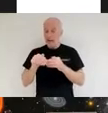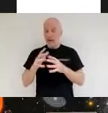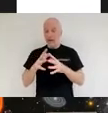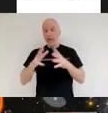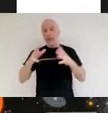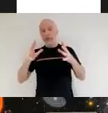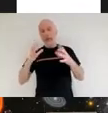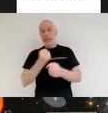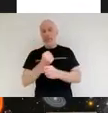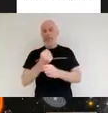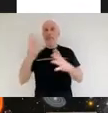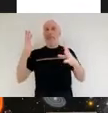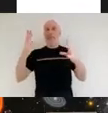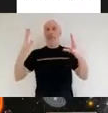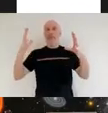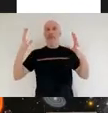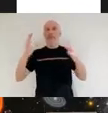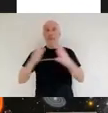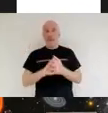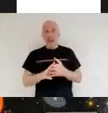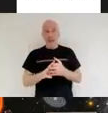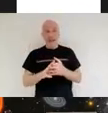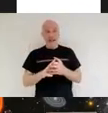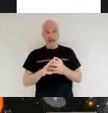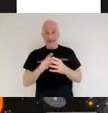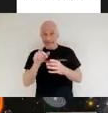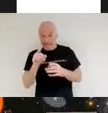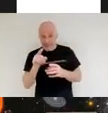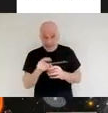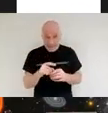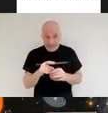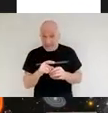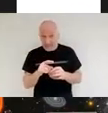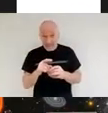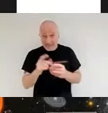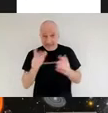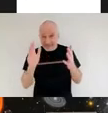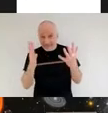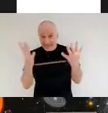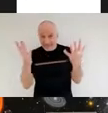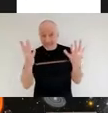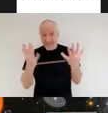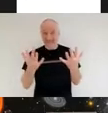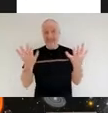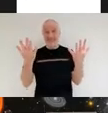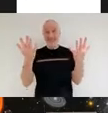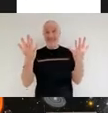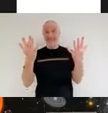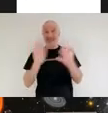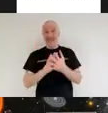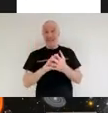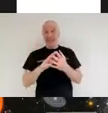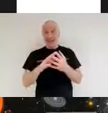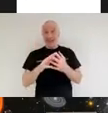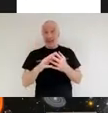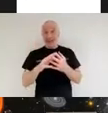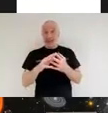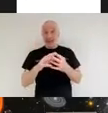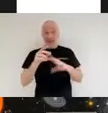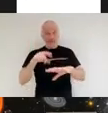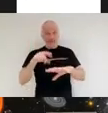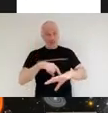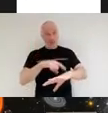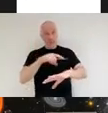we're going to have to stare at them for hundreds of hours with the web telescope in order to be able to collect enough light to get the